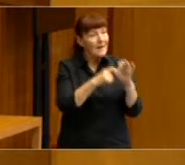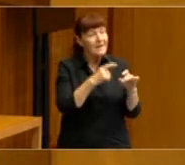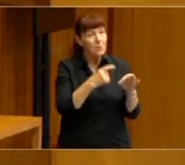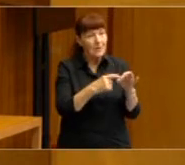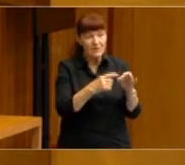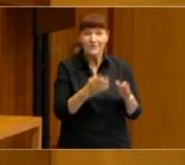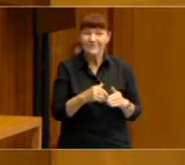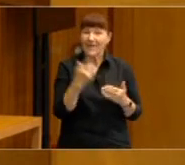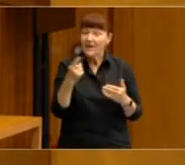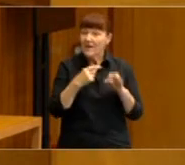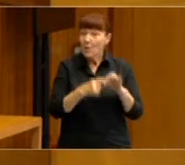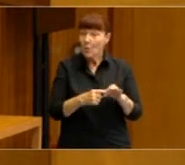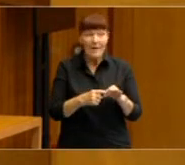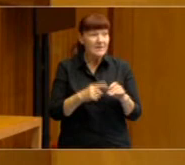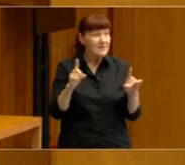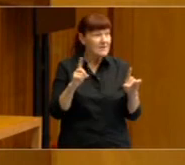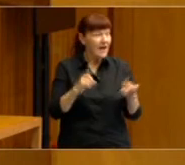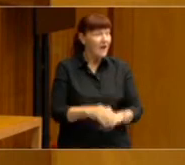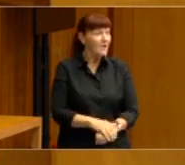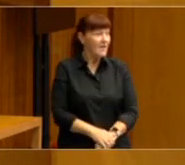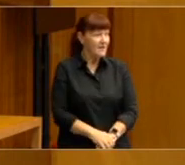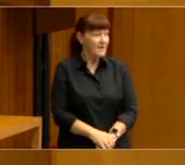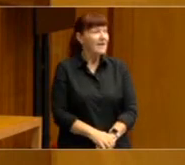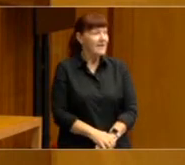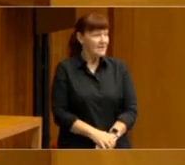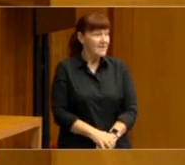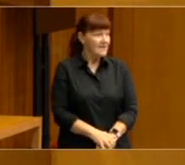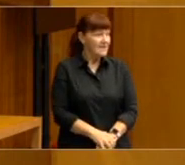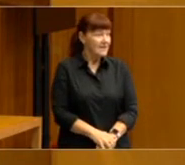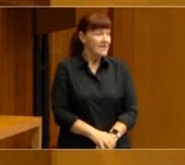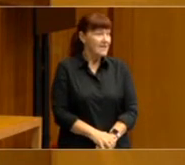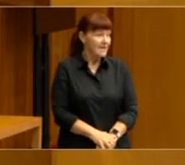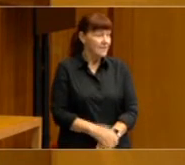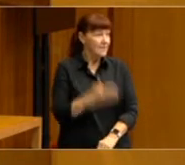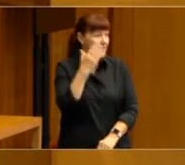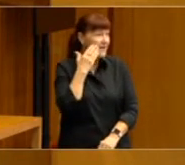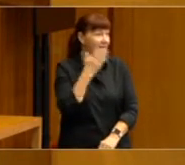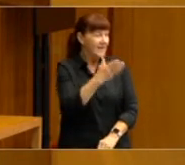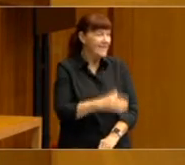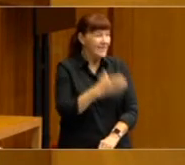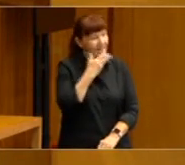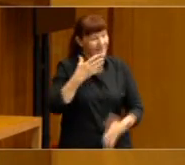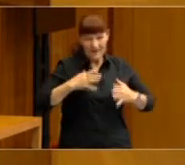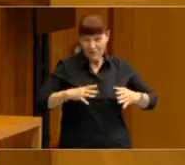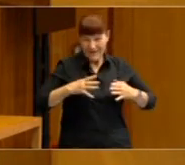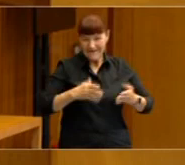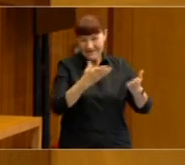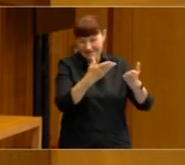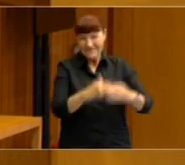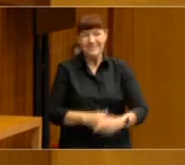So do we have any questions from those in the room? Yes. Thank you to the lady in the nice dress up to the microphone. Thank you.